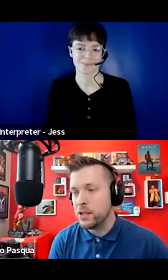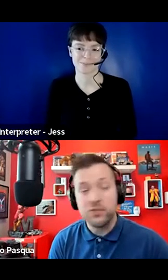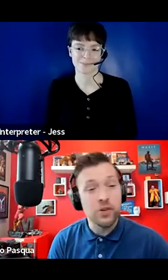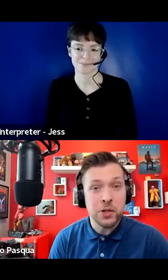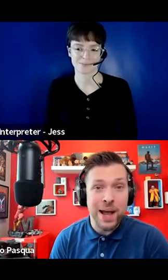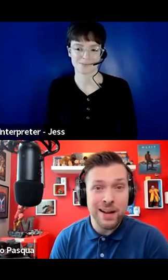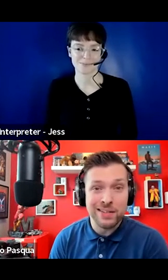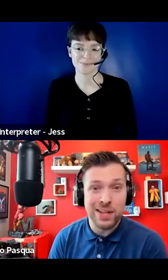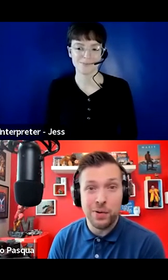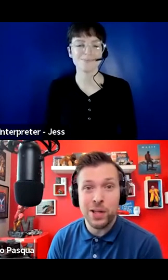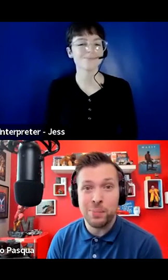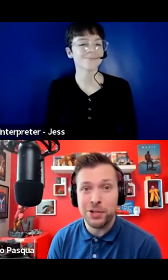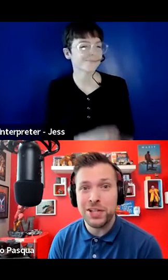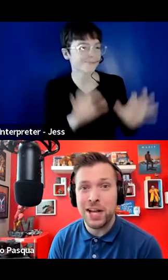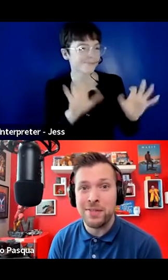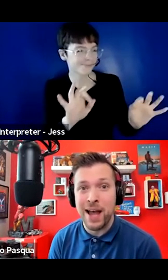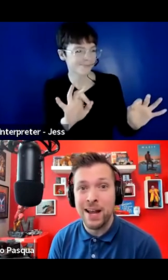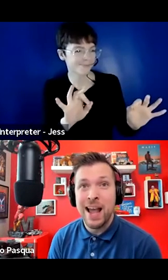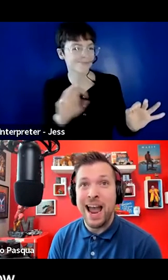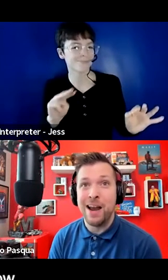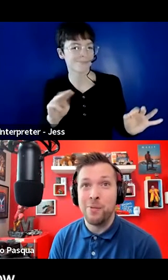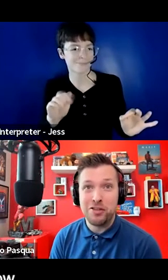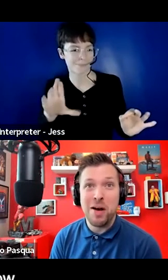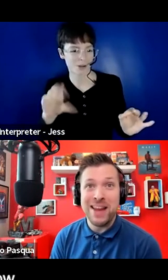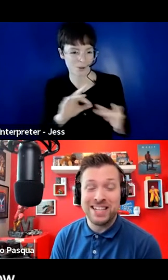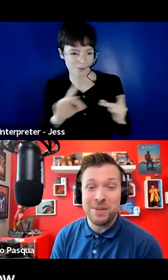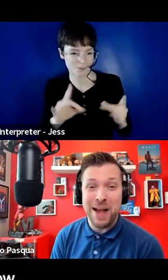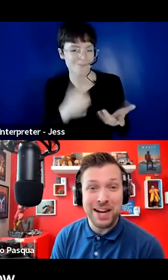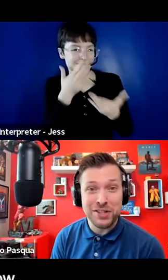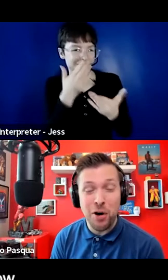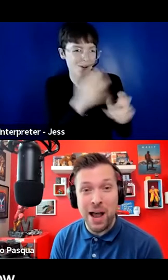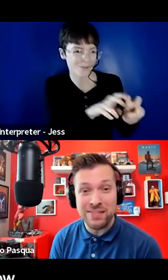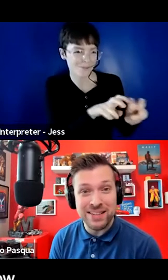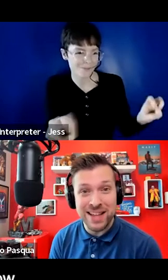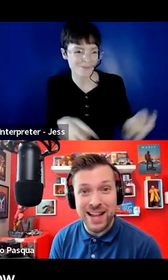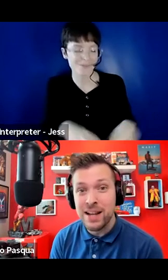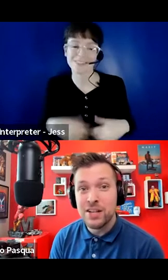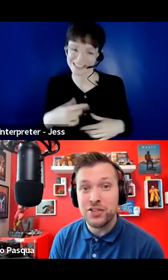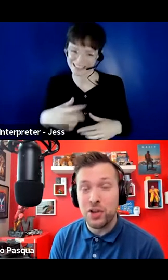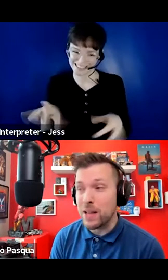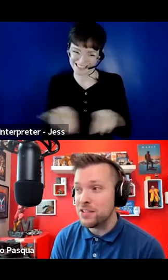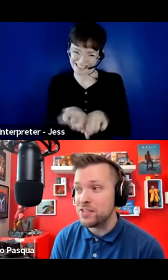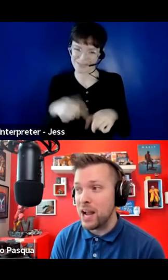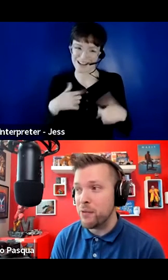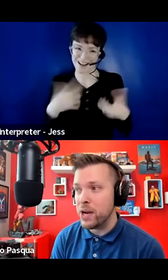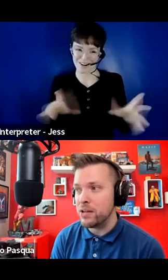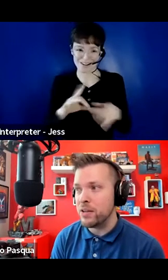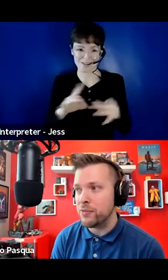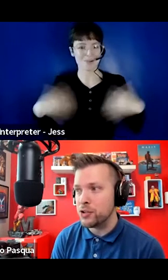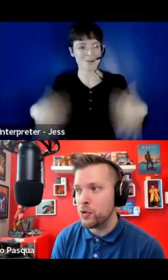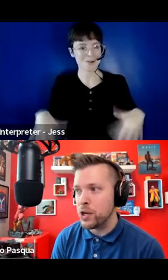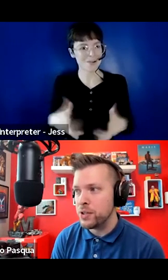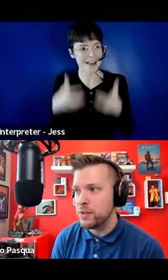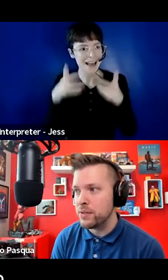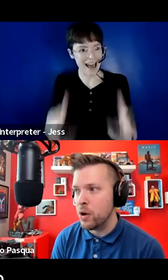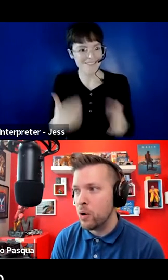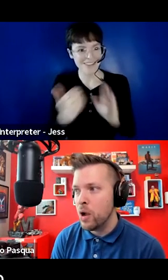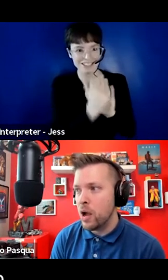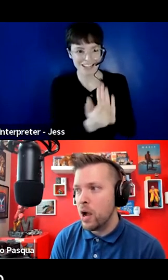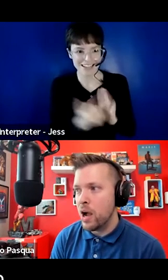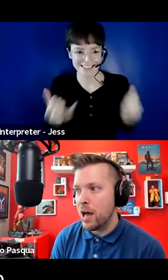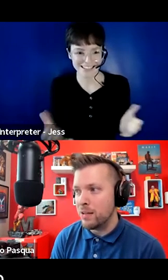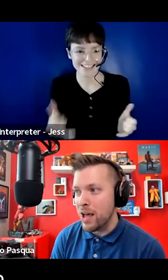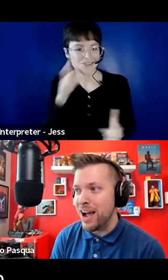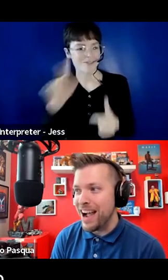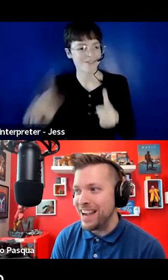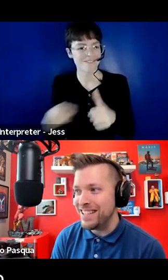Thank you so much, panelists. I really appreciate that. And we do have an action-packed show, as I said, so let's just dive right into the first question. So,